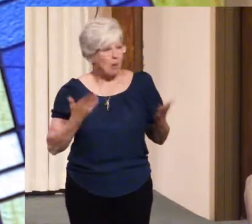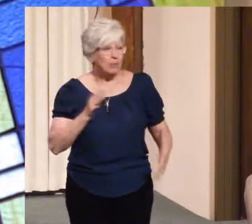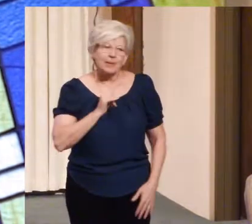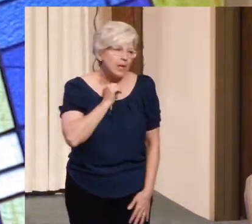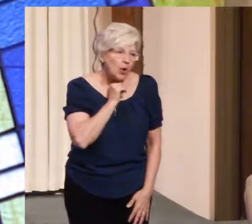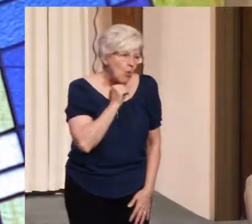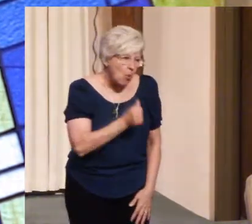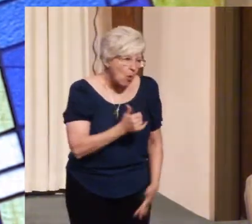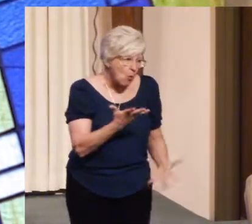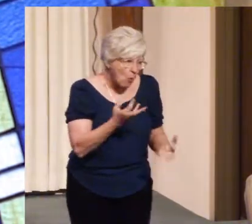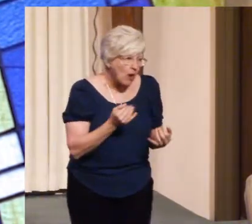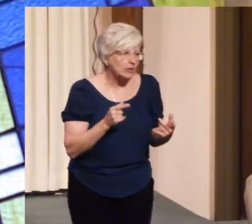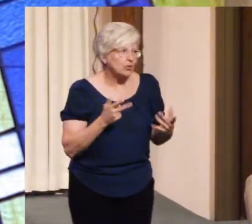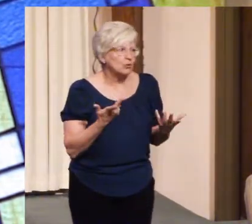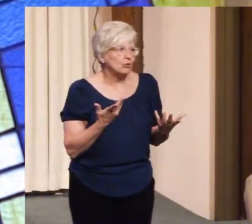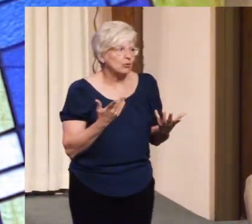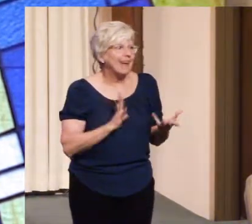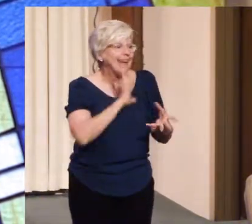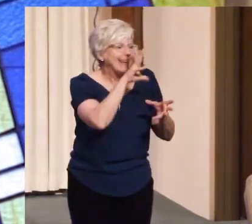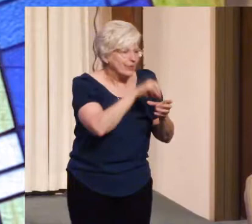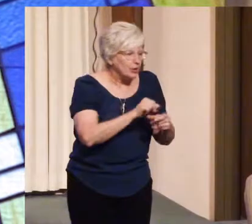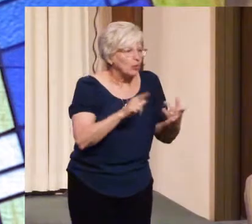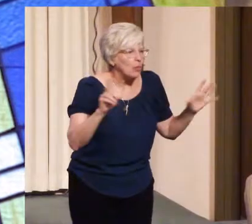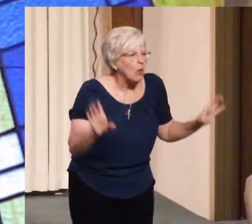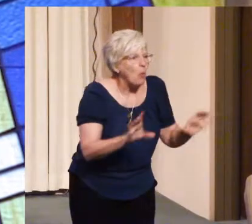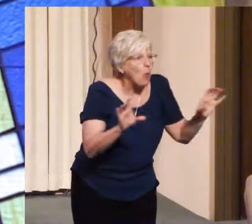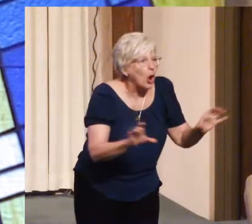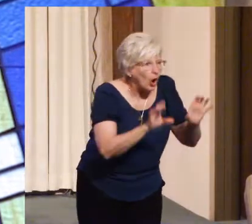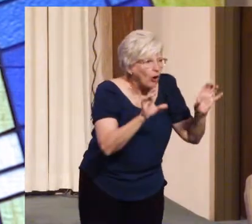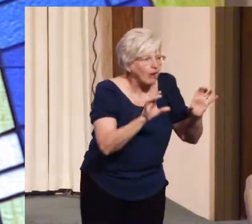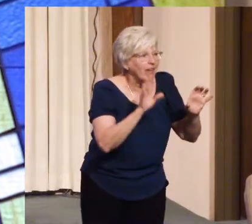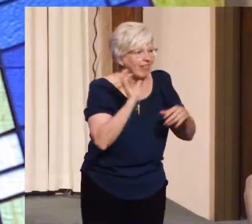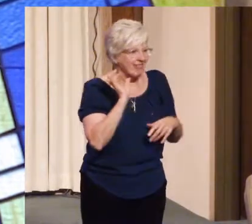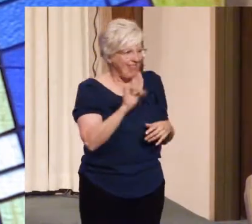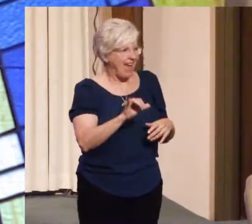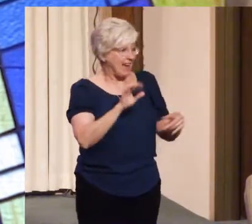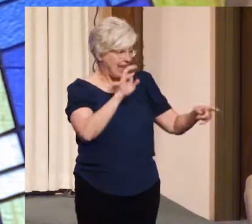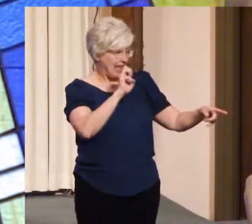work that Emily Cady describes in Lessons in Truth. Truth.